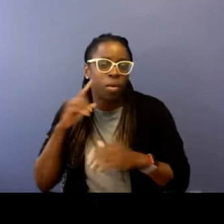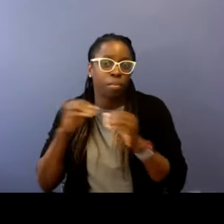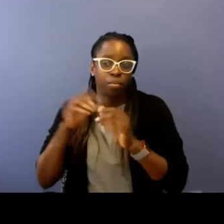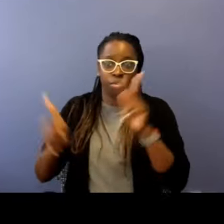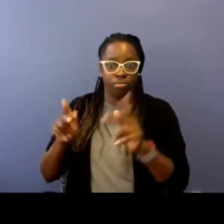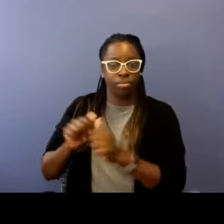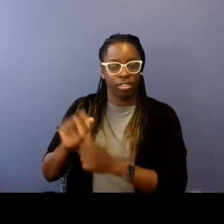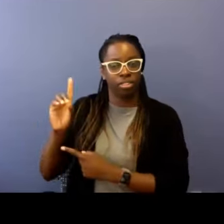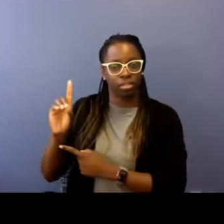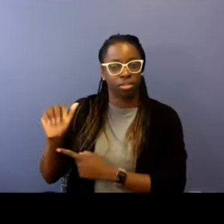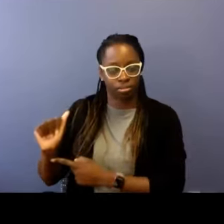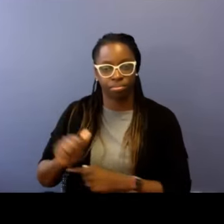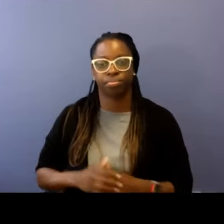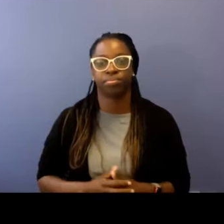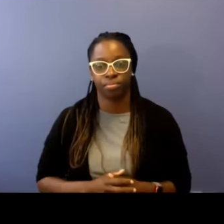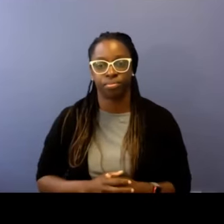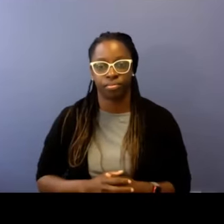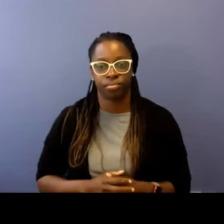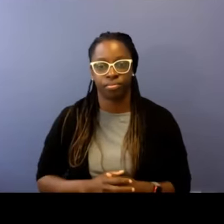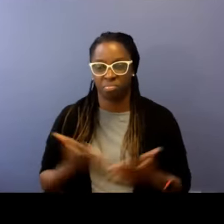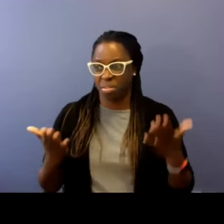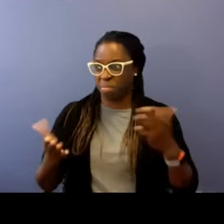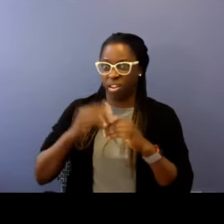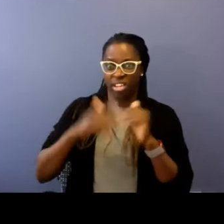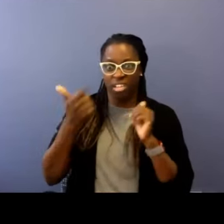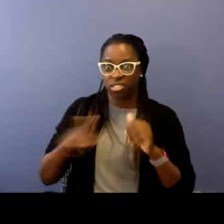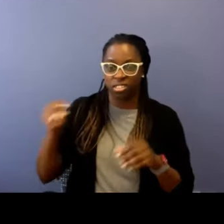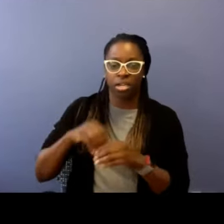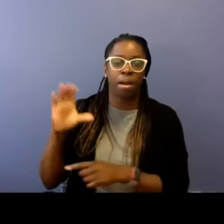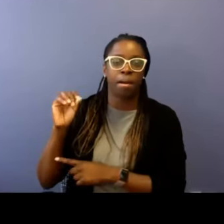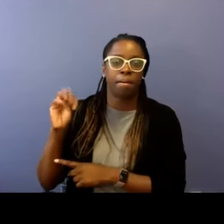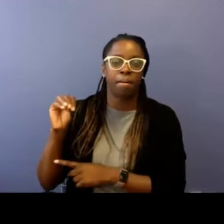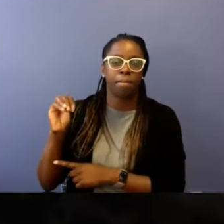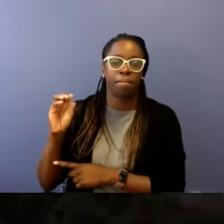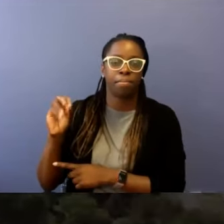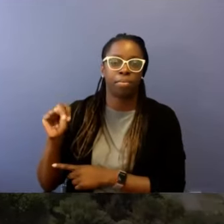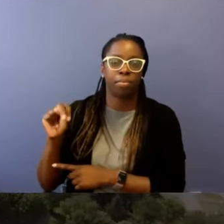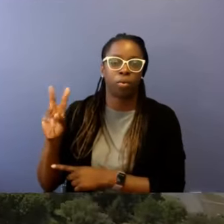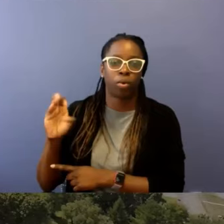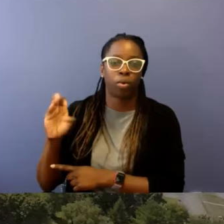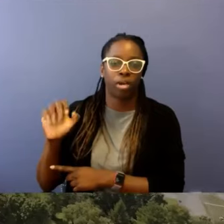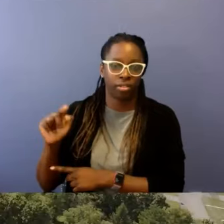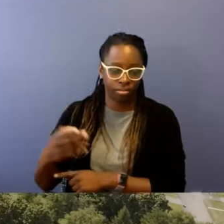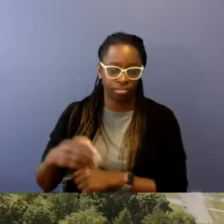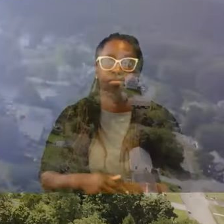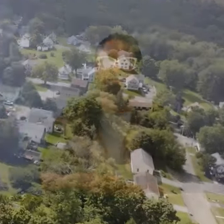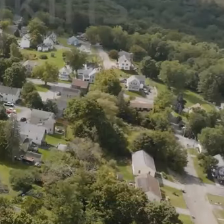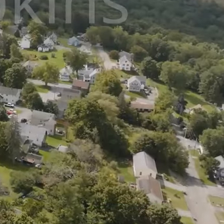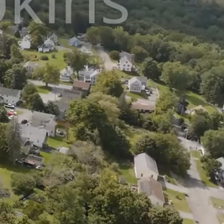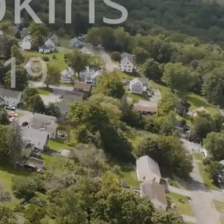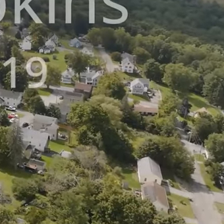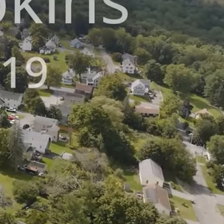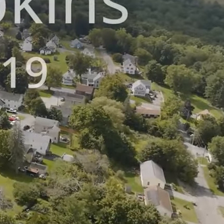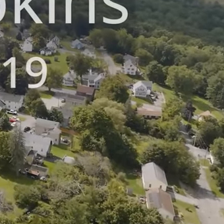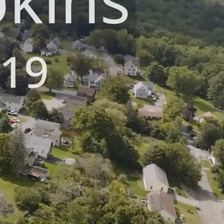things accessible for more persons with disabilities than maybe anybody else in the Commonwealth. Over footage